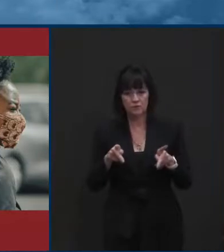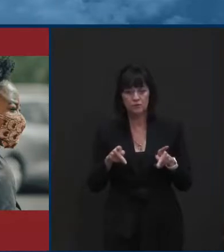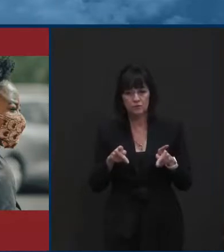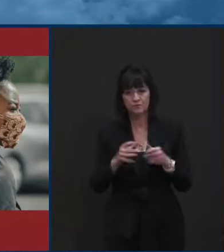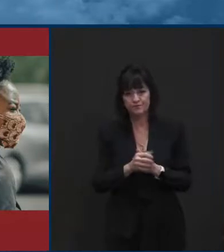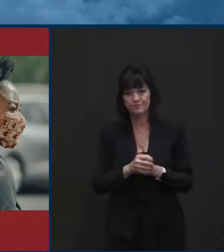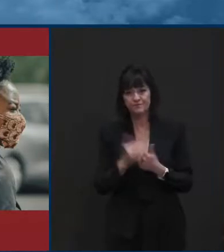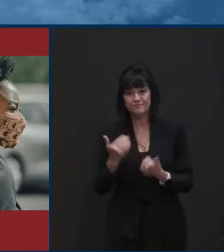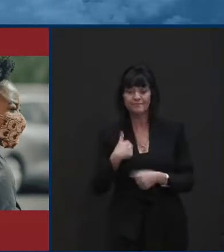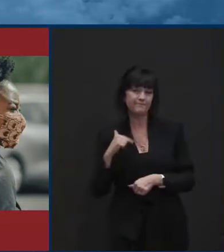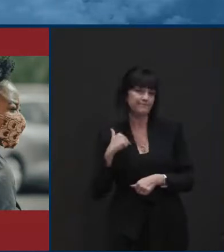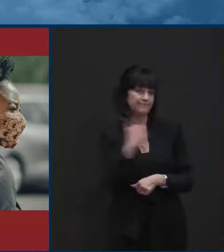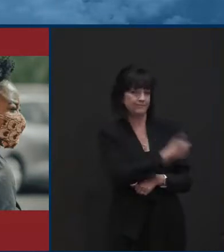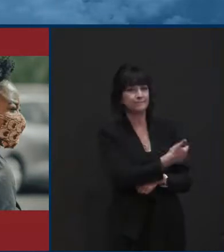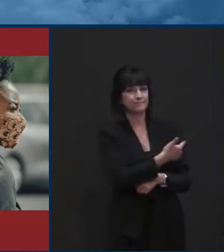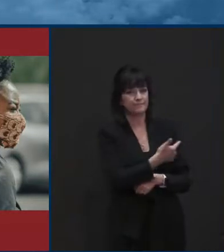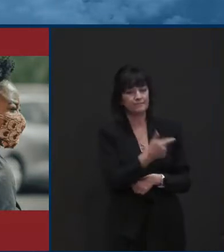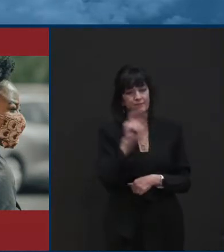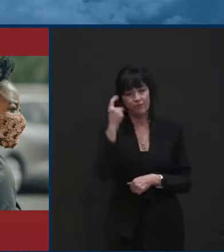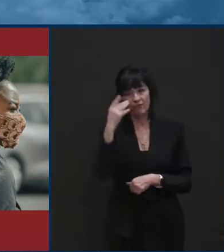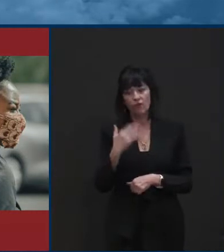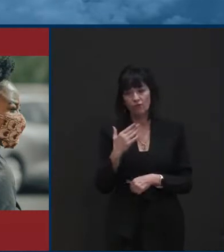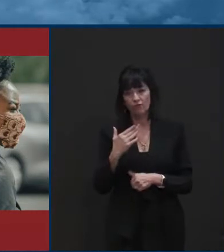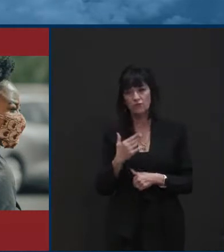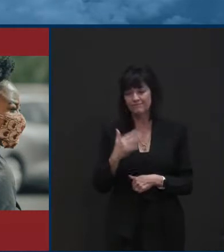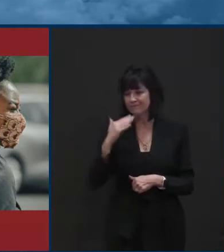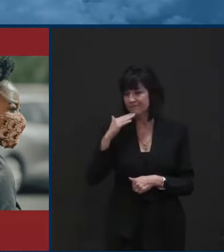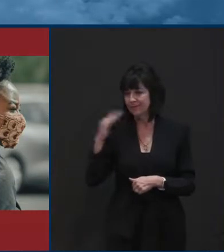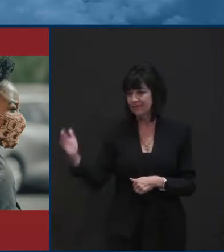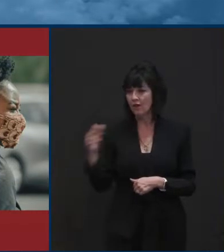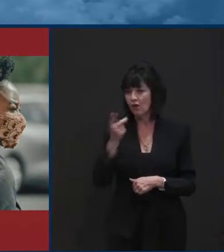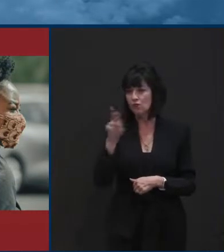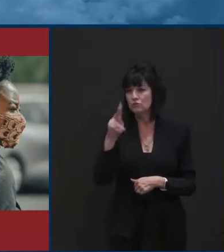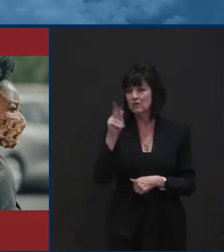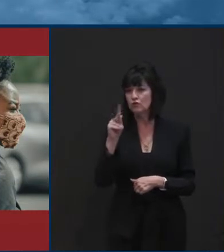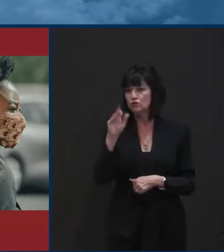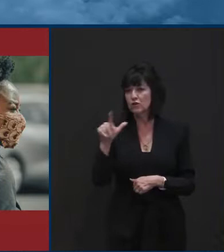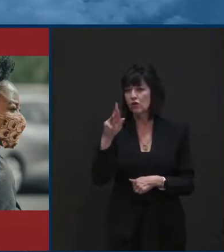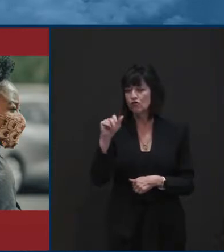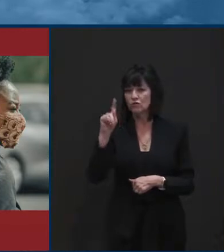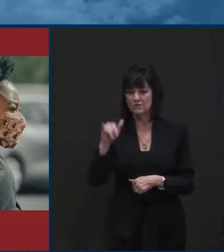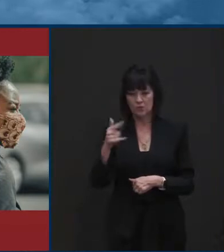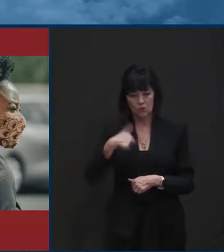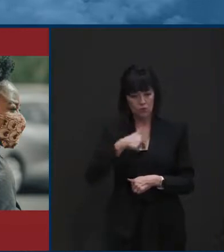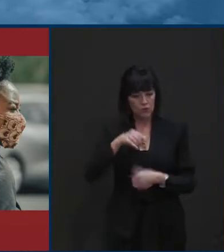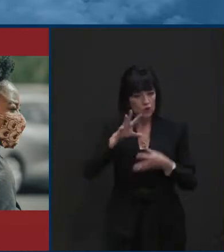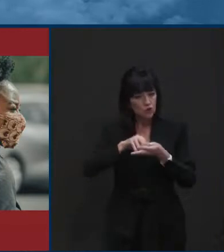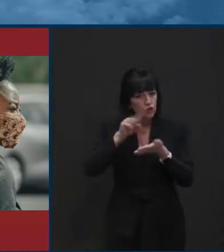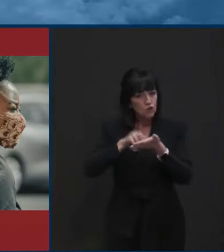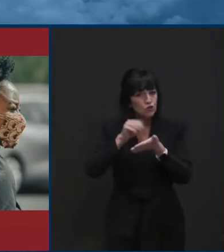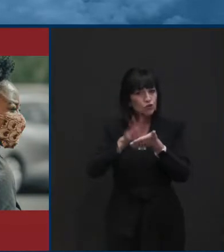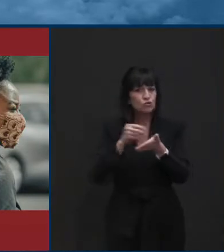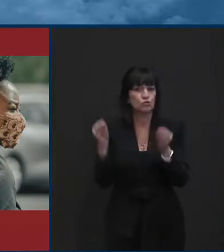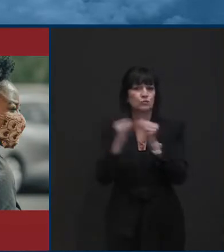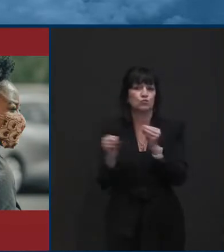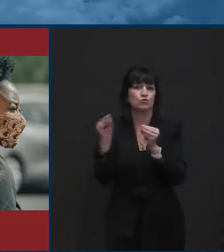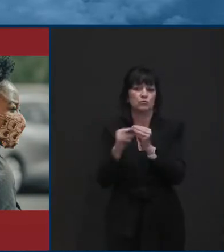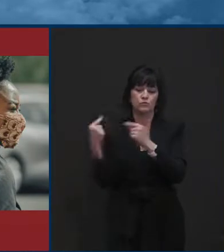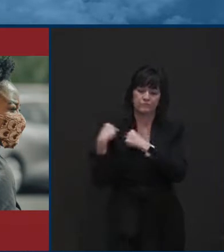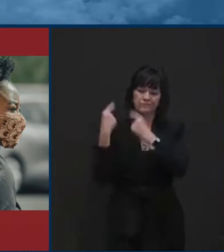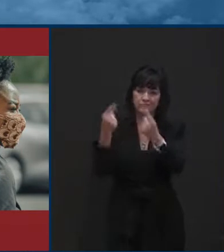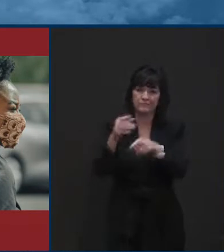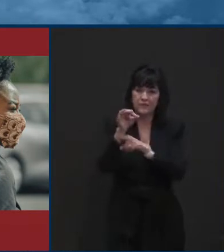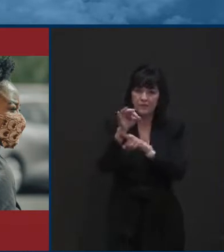into, uh, we've learned over the last, uh, nine months, uh, and what we've heard from contact tracing and